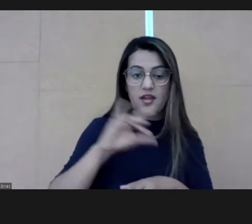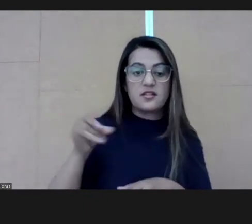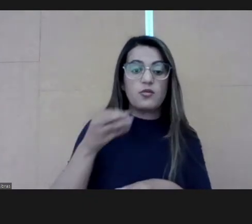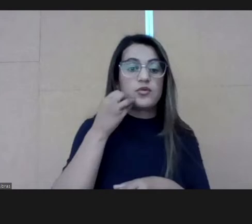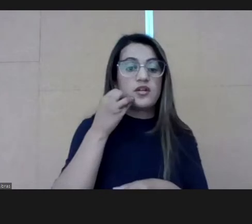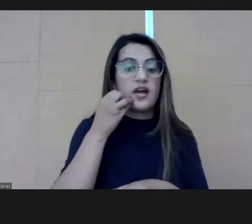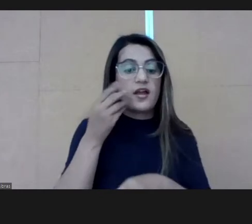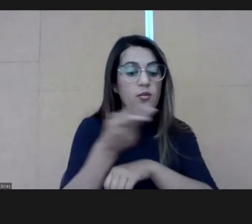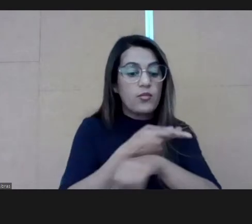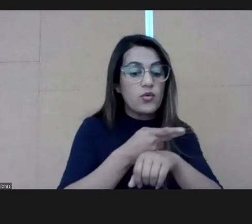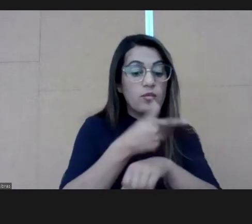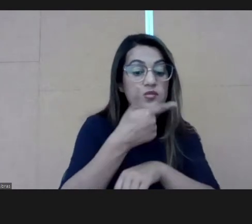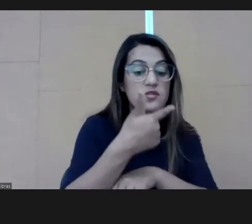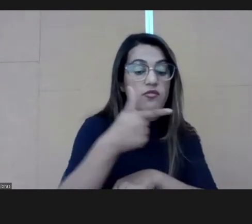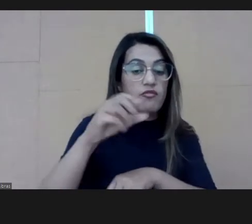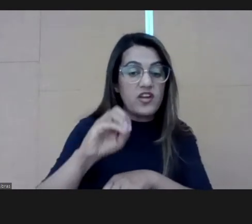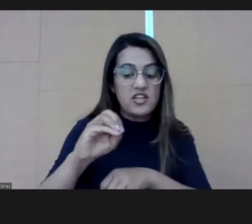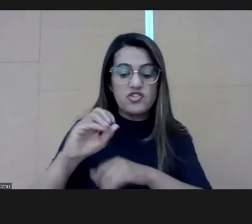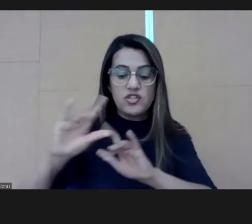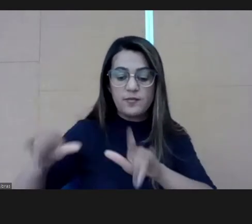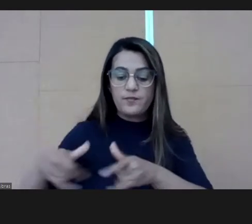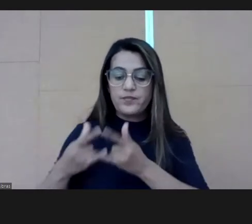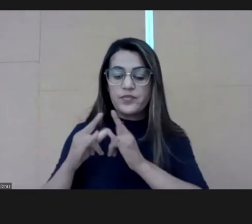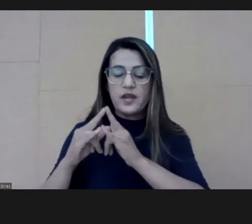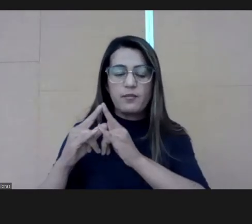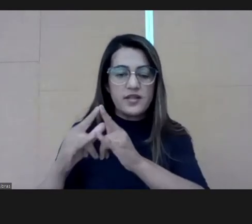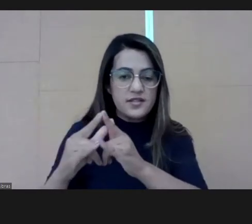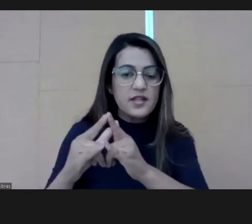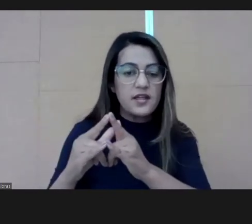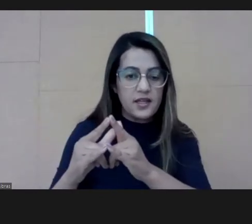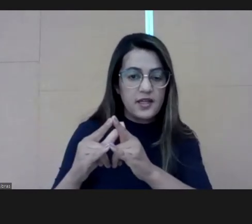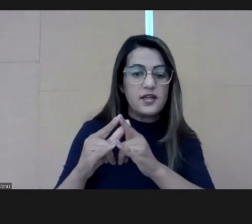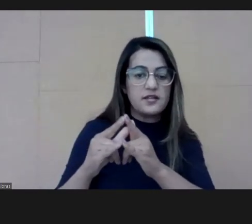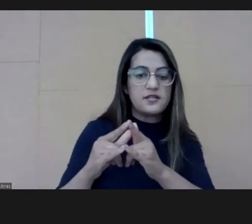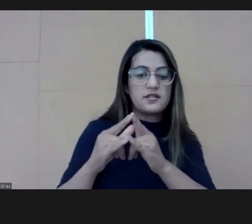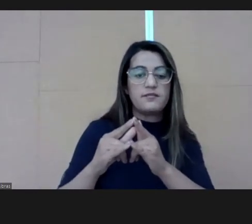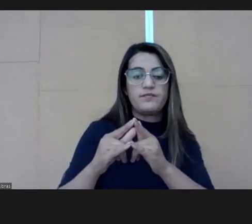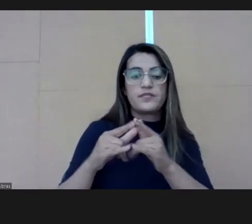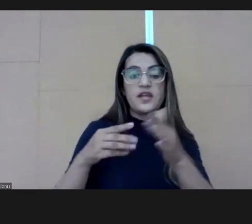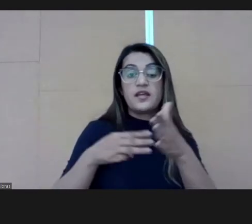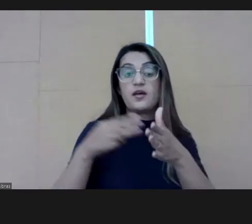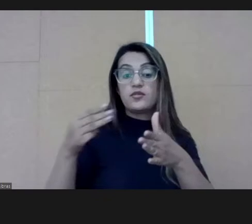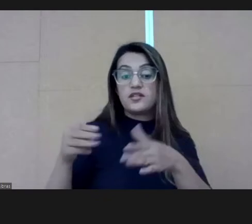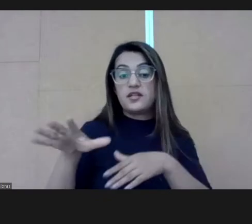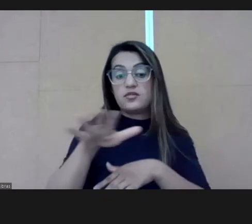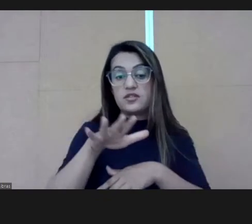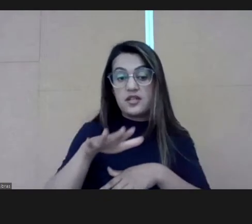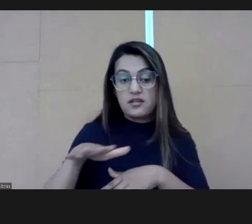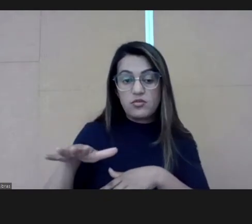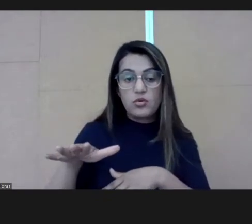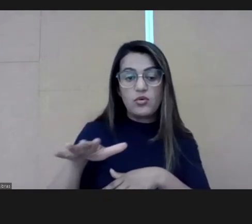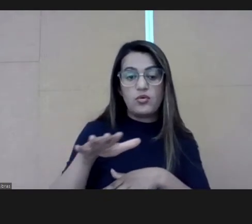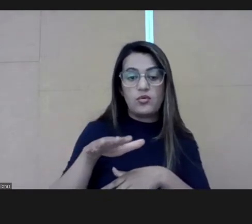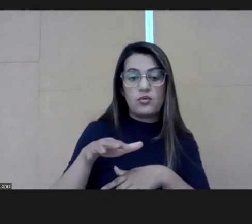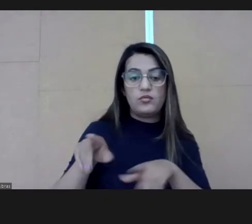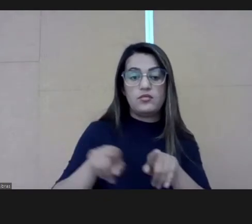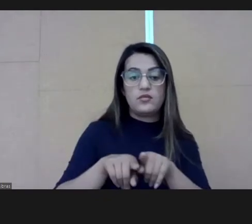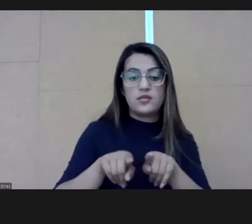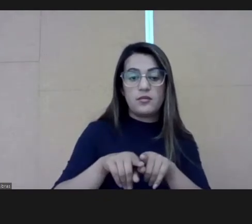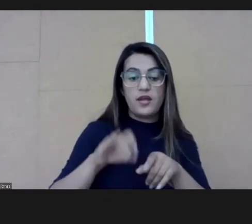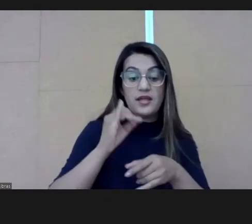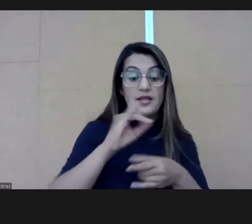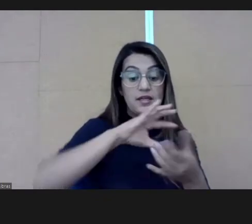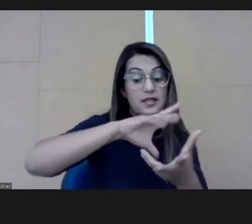advantage of this opportunity. We sought 20 different partners in the third sector, private sector,